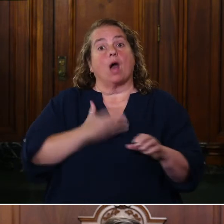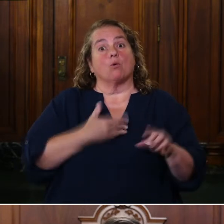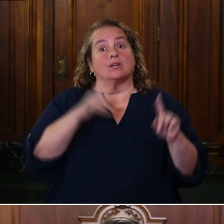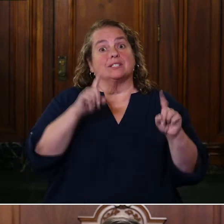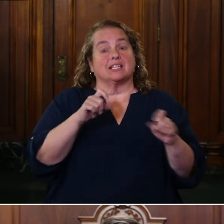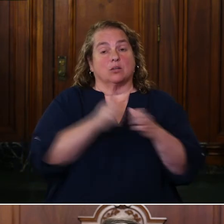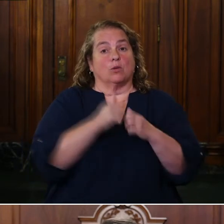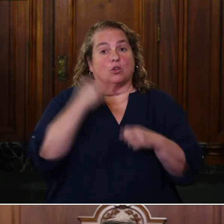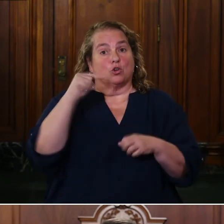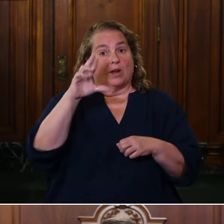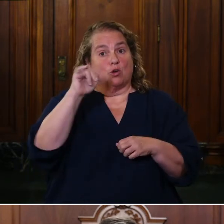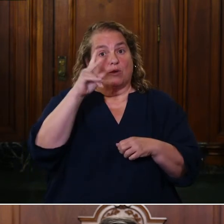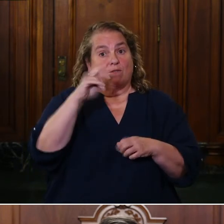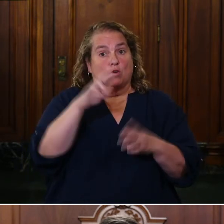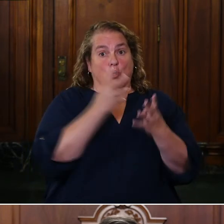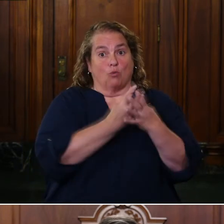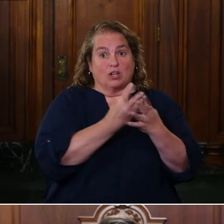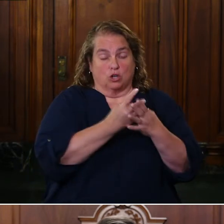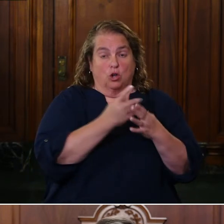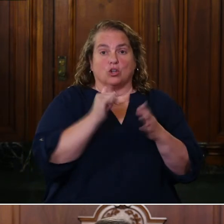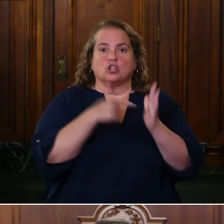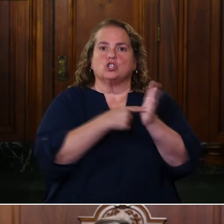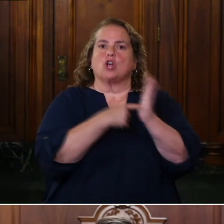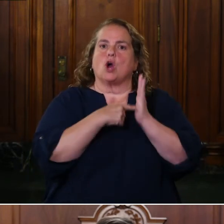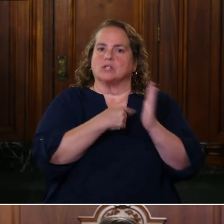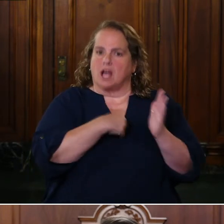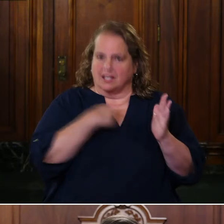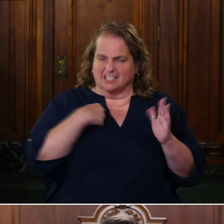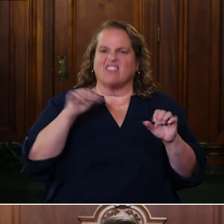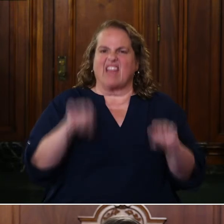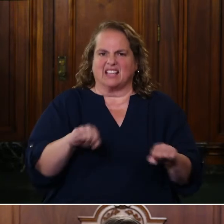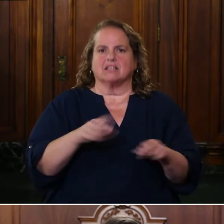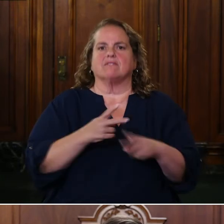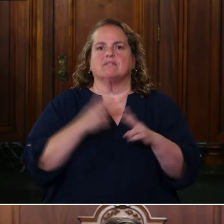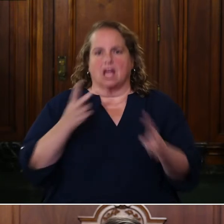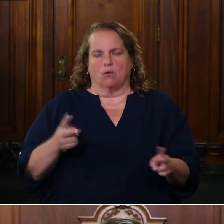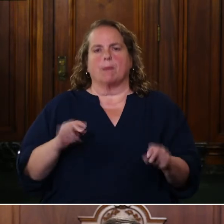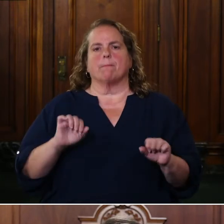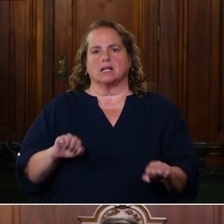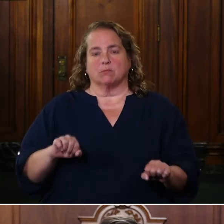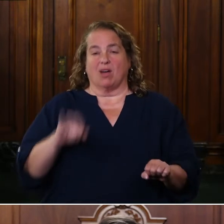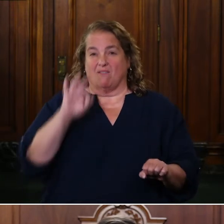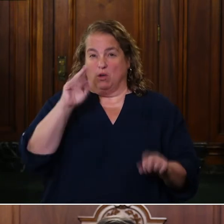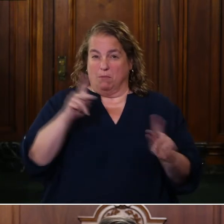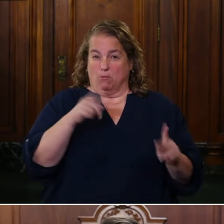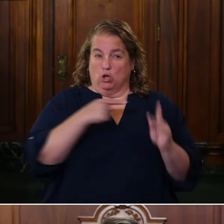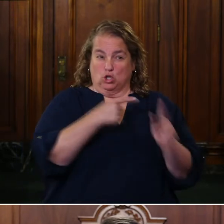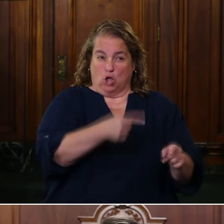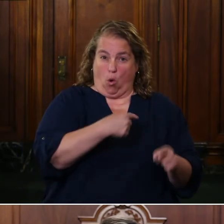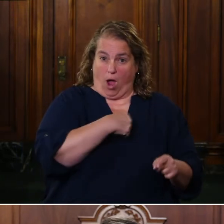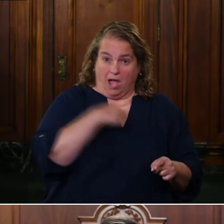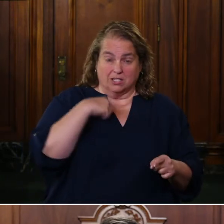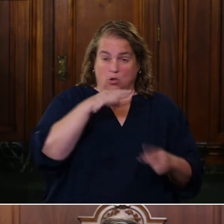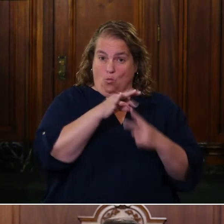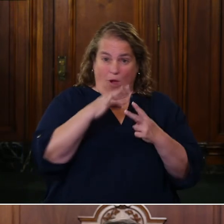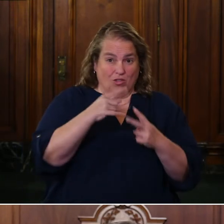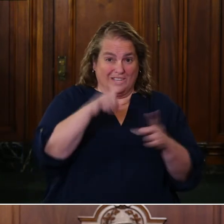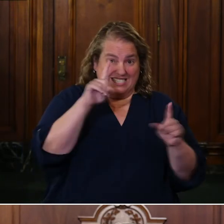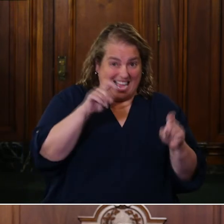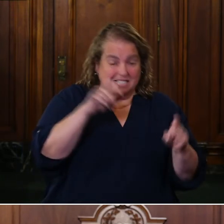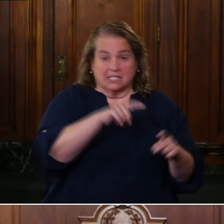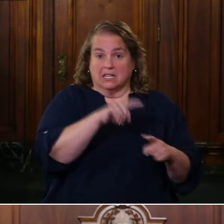we can know everybody in a facility and whether they are positive and negative, we can take steps that can stabilize the situation